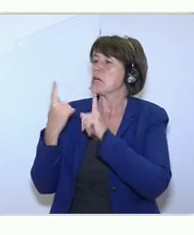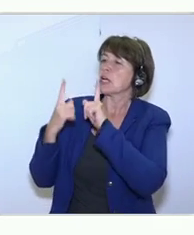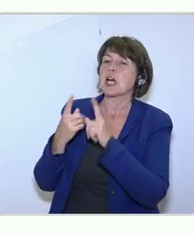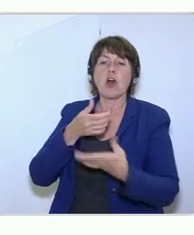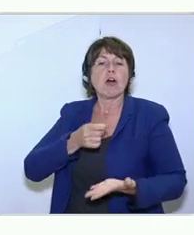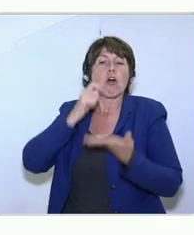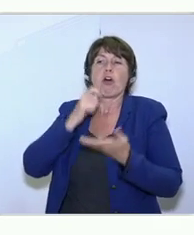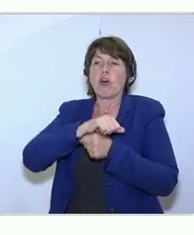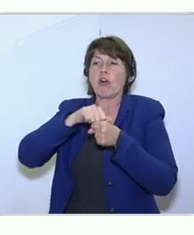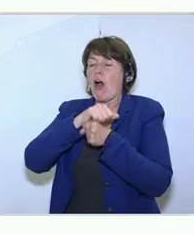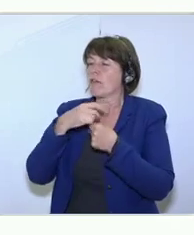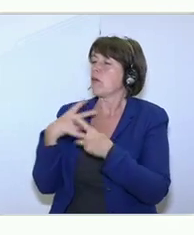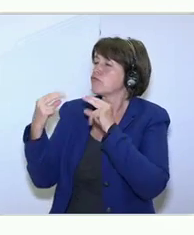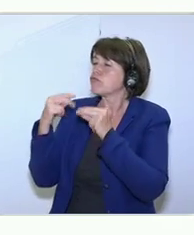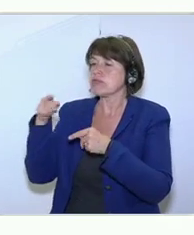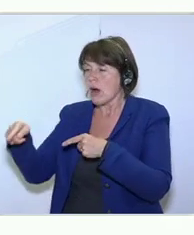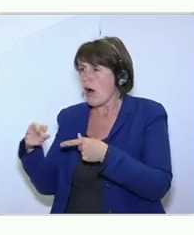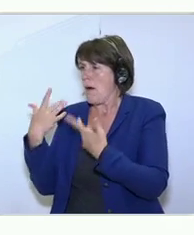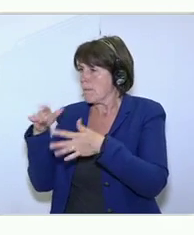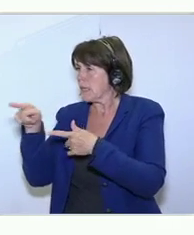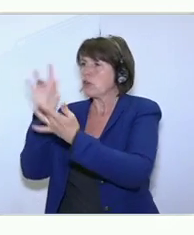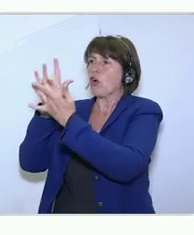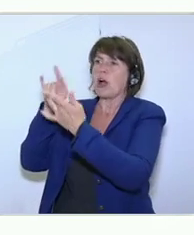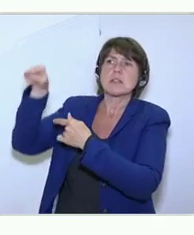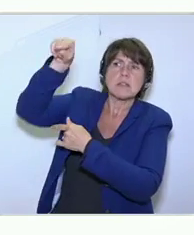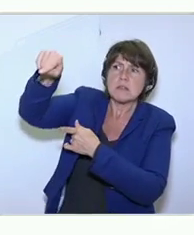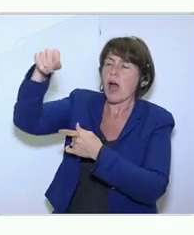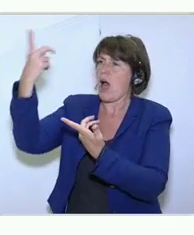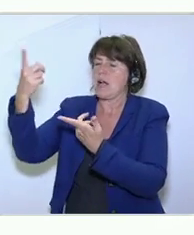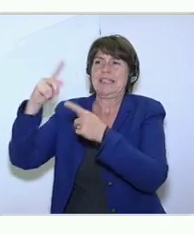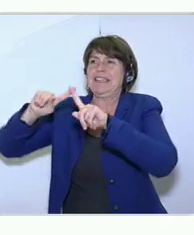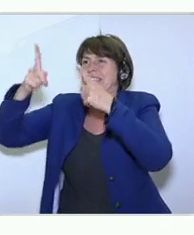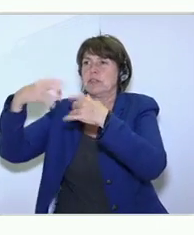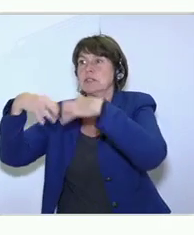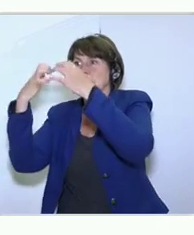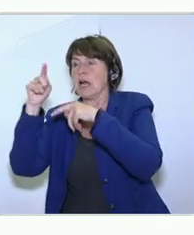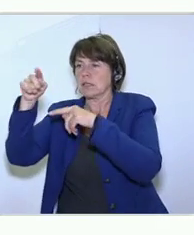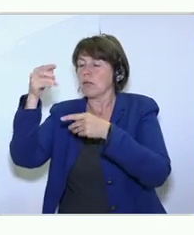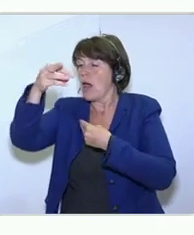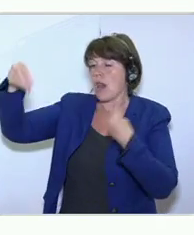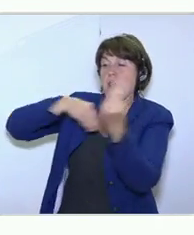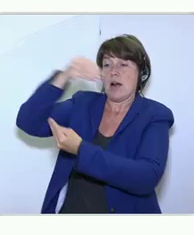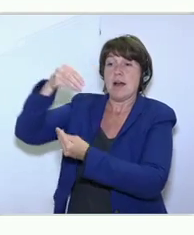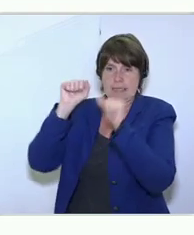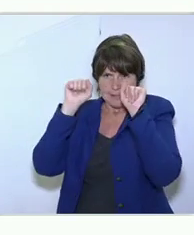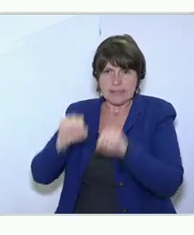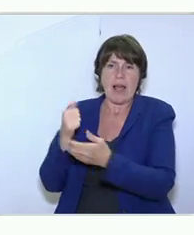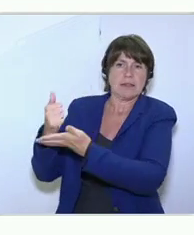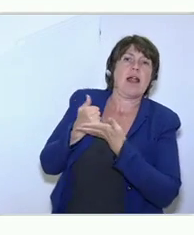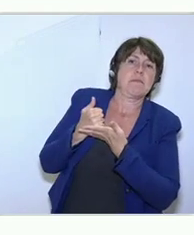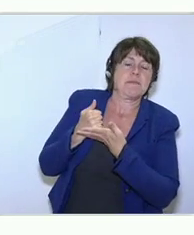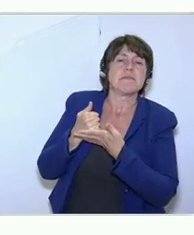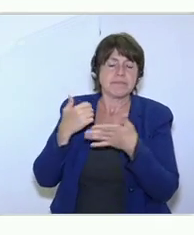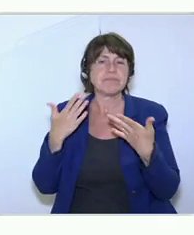last week and have a contact for some other guy who's building a different startup, but they can help each other. So, these local